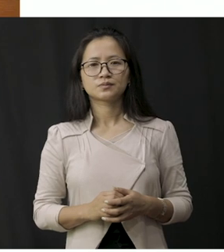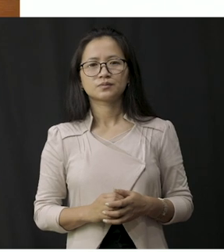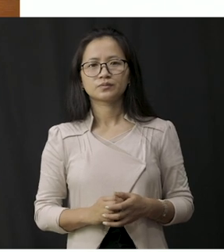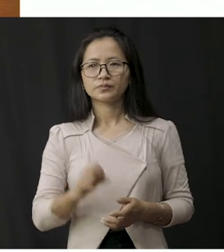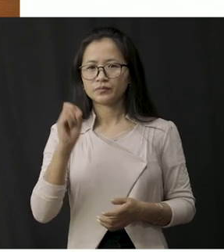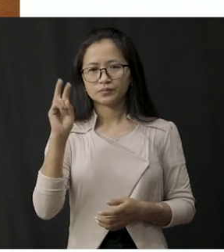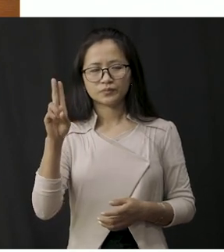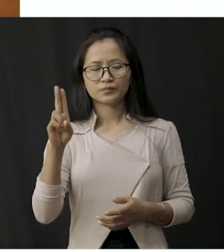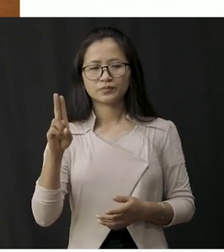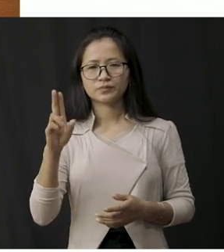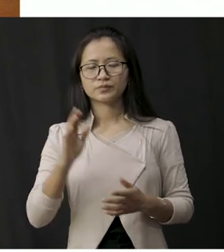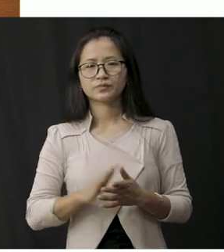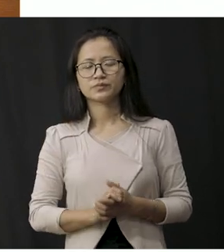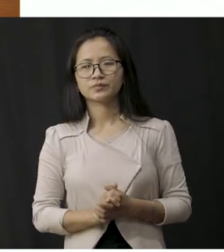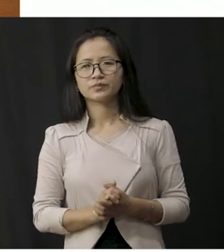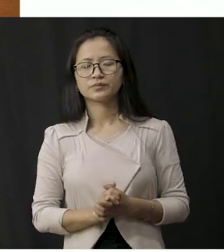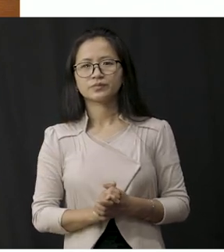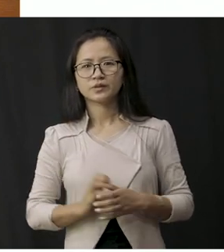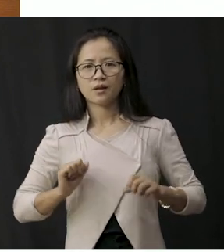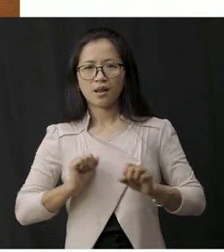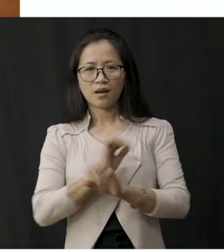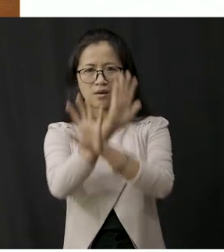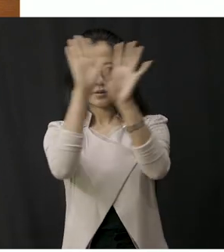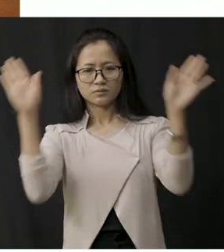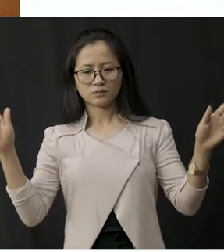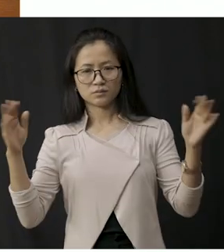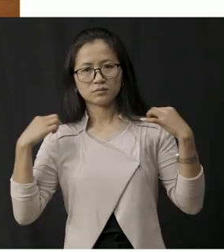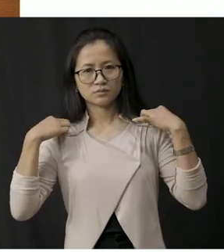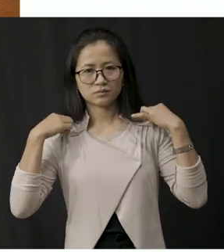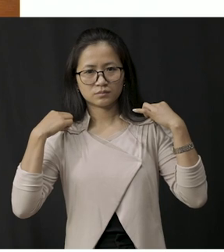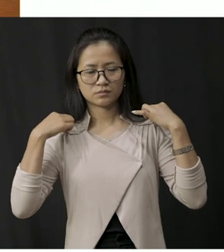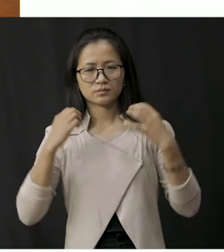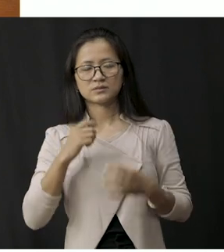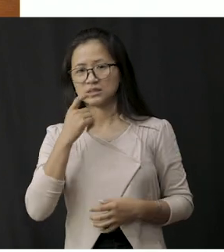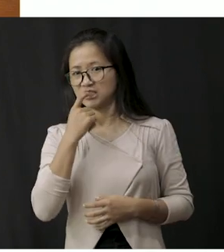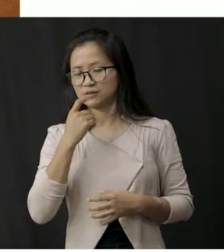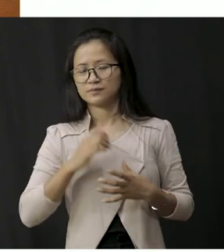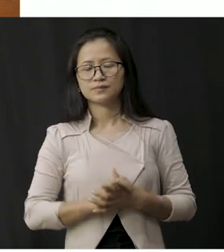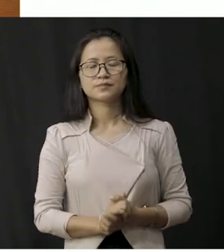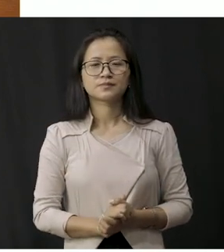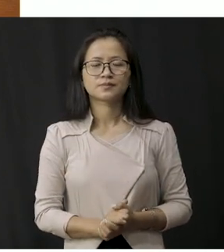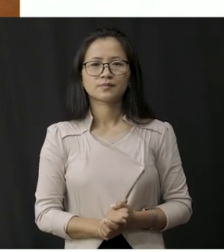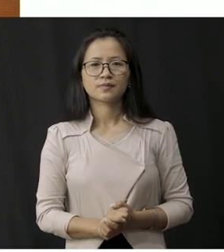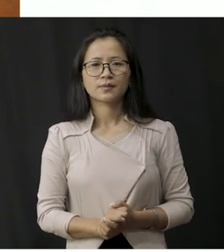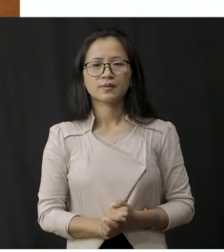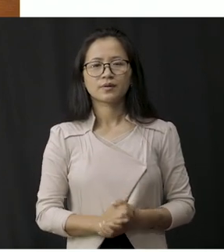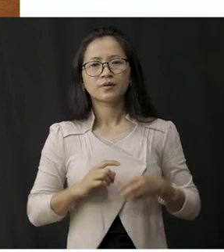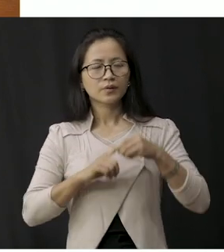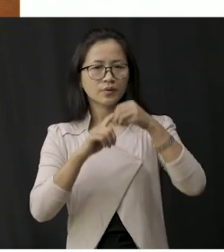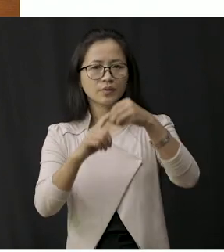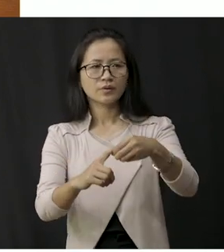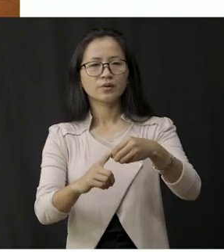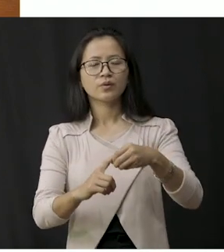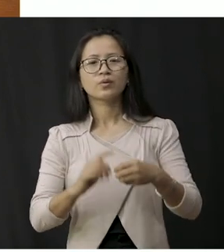option number two here we see a light cotton shirt so student the question